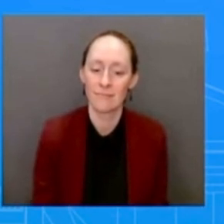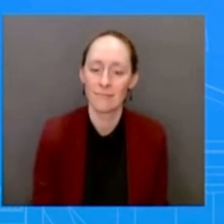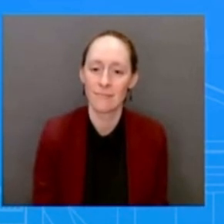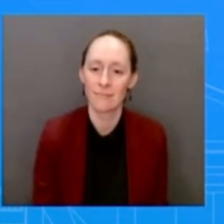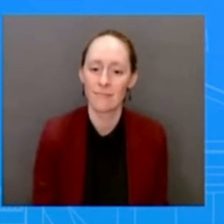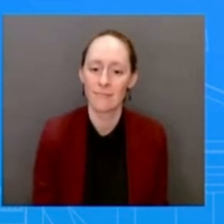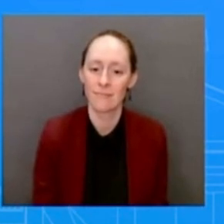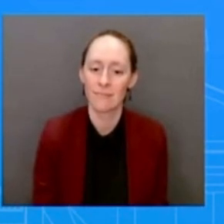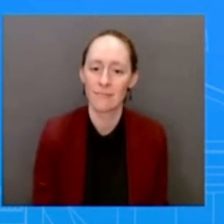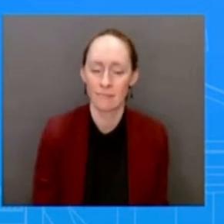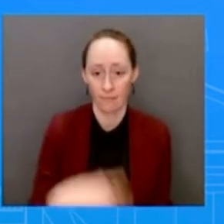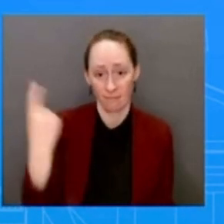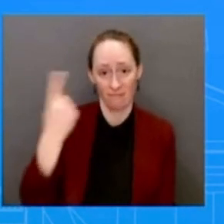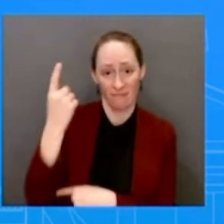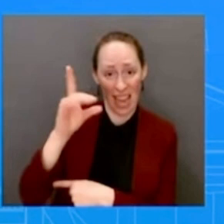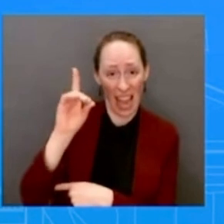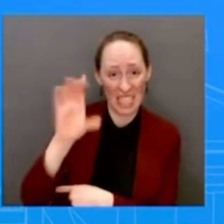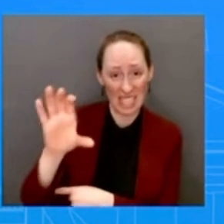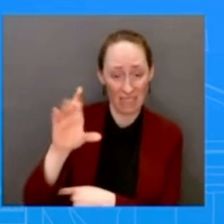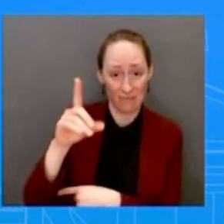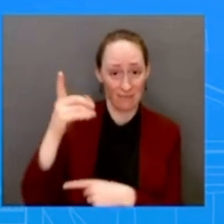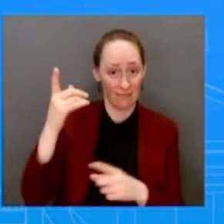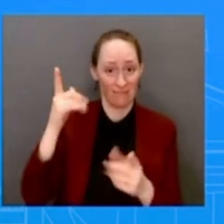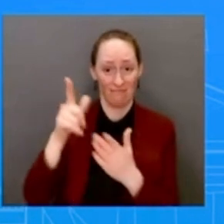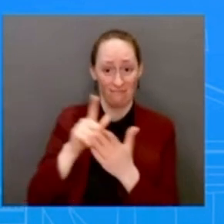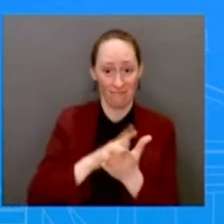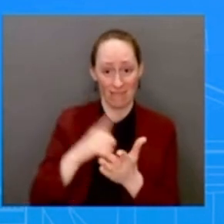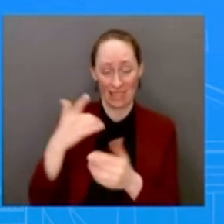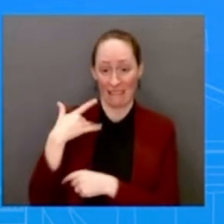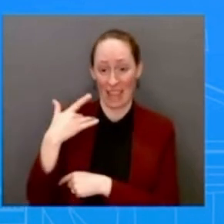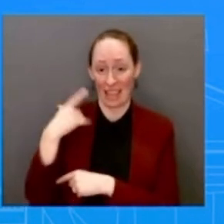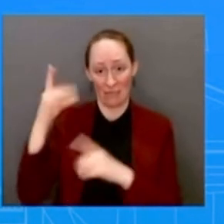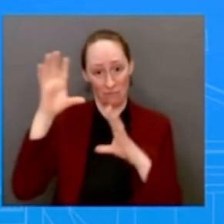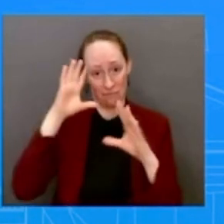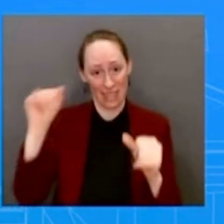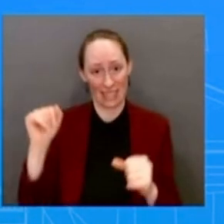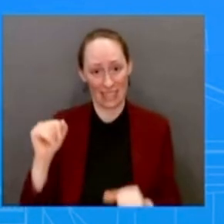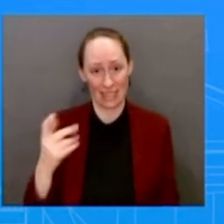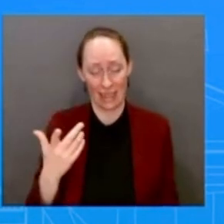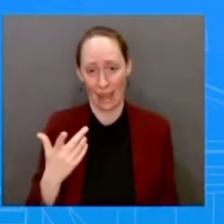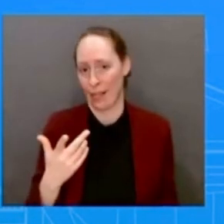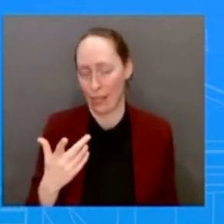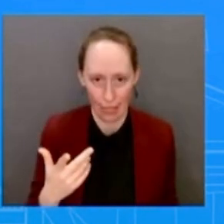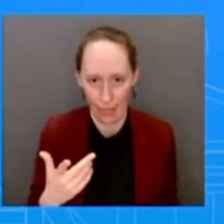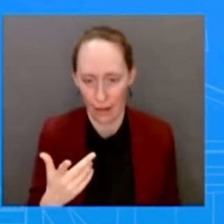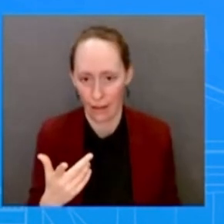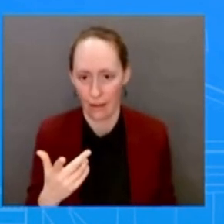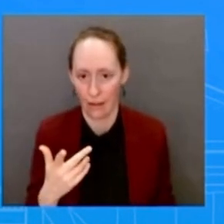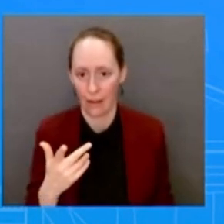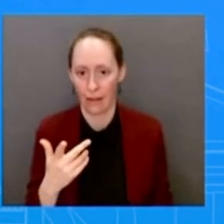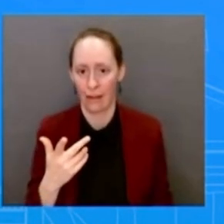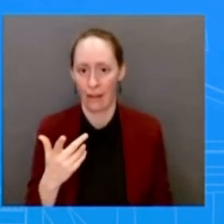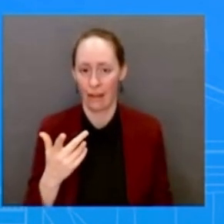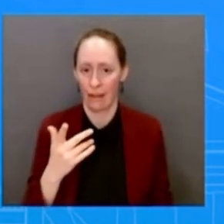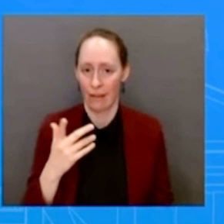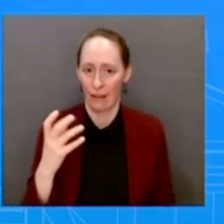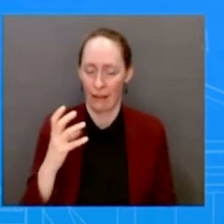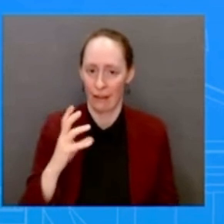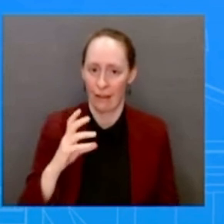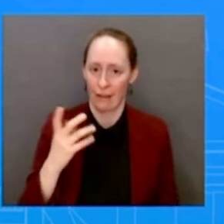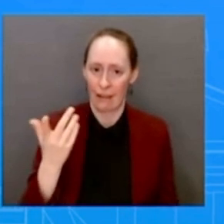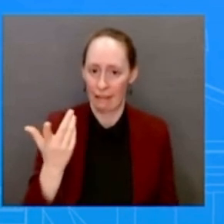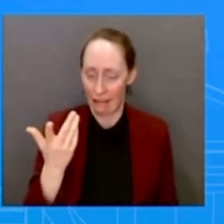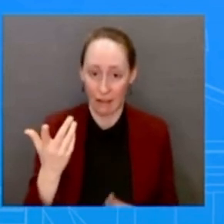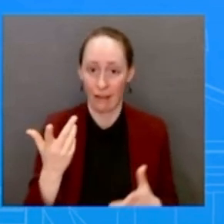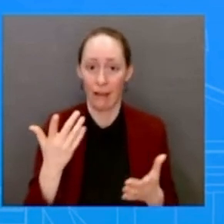in D.C. or does he hold out the possibility that that could happen? I mean, that's a hypothetical that I can't answer from here. This is... There was a specific issue that came before